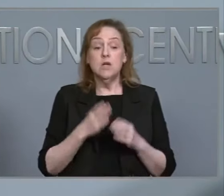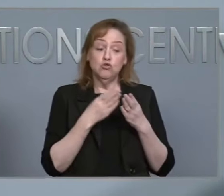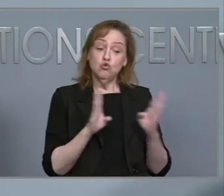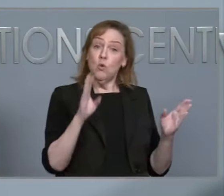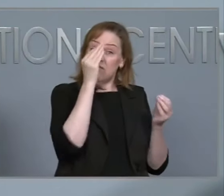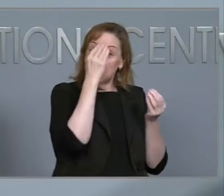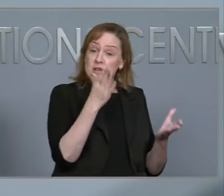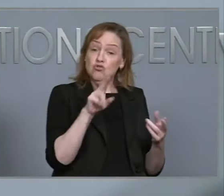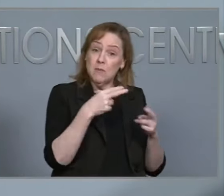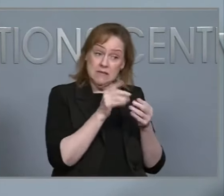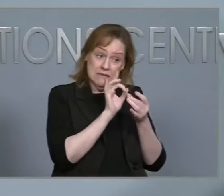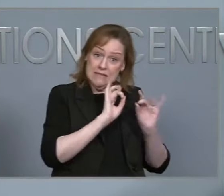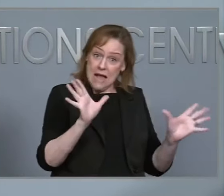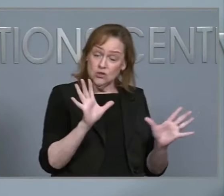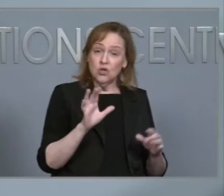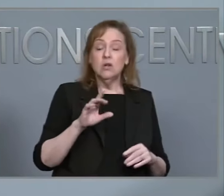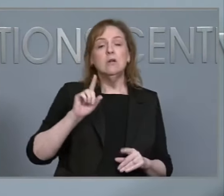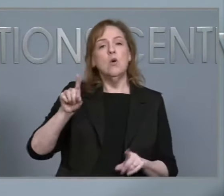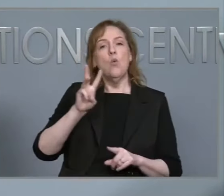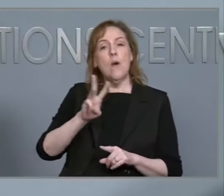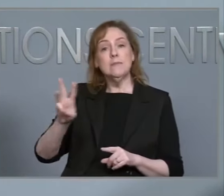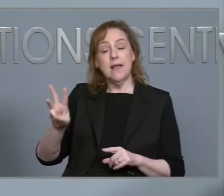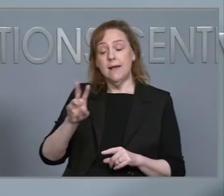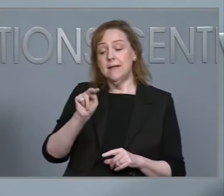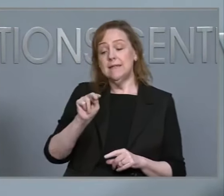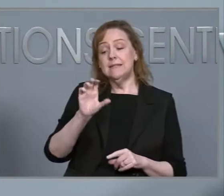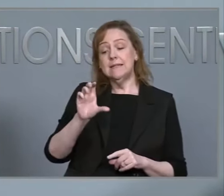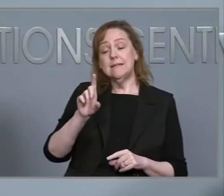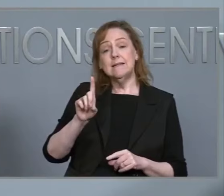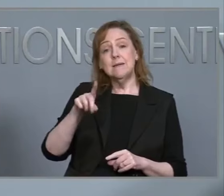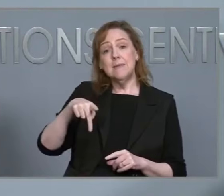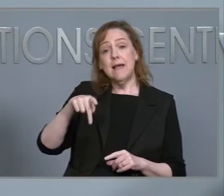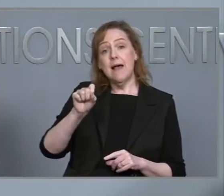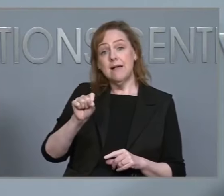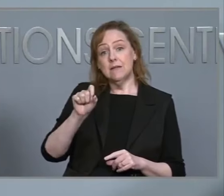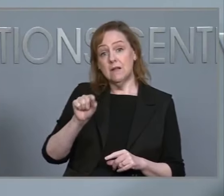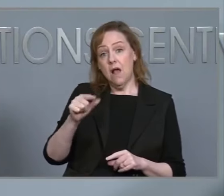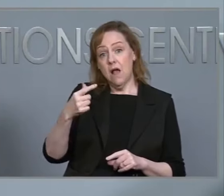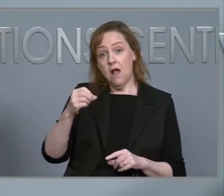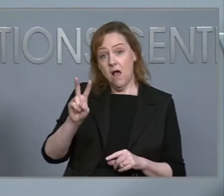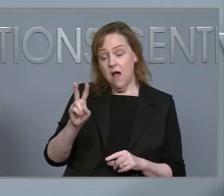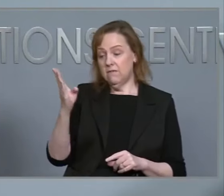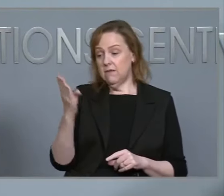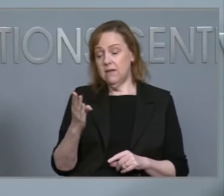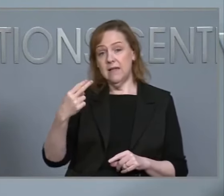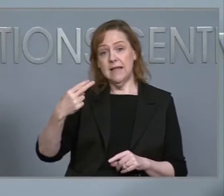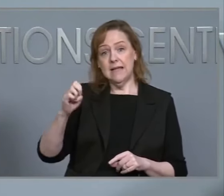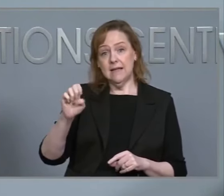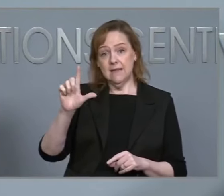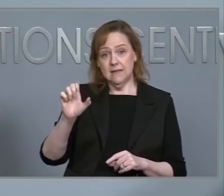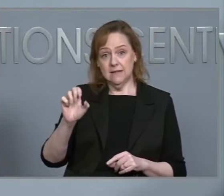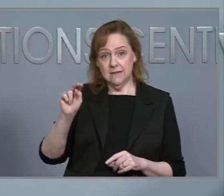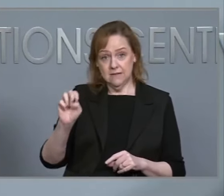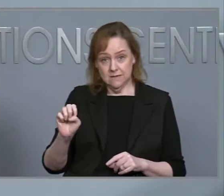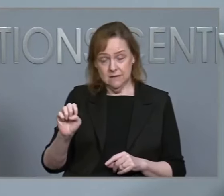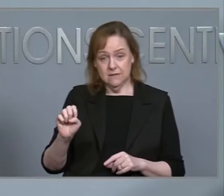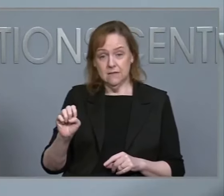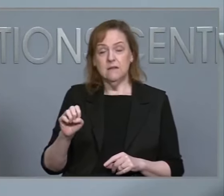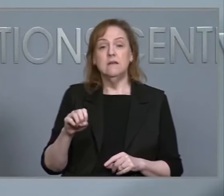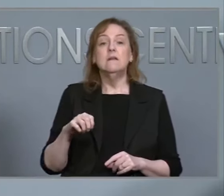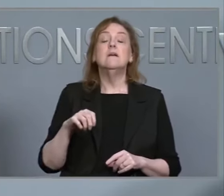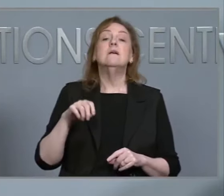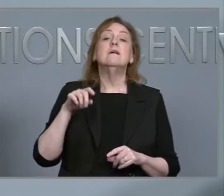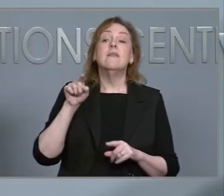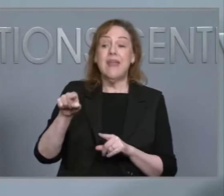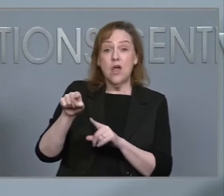ncdps.gov backslash helene. First to keep phone lines open. If